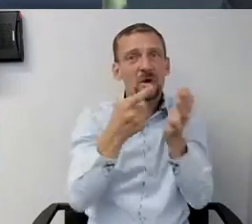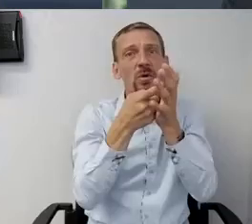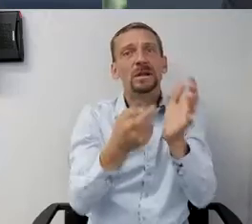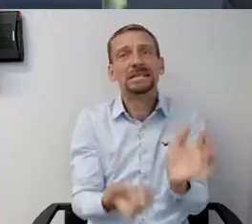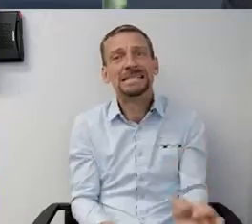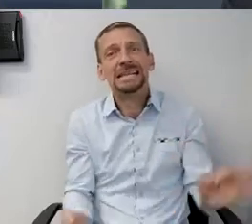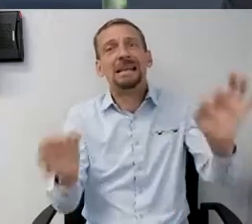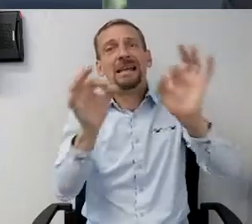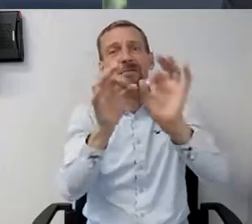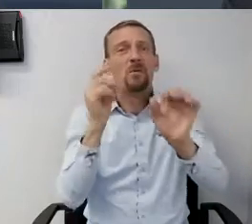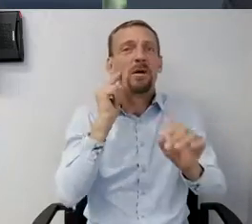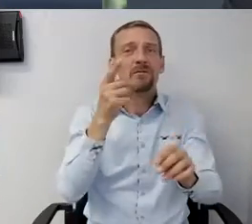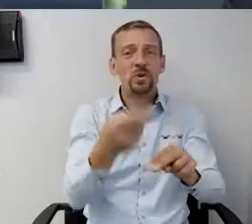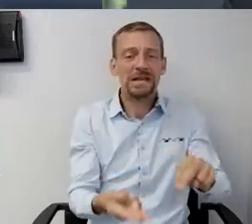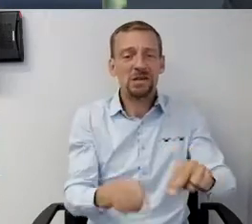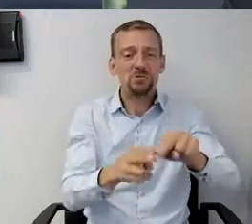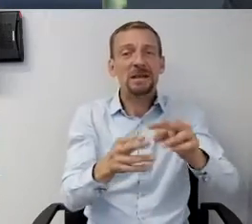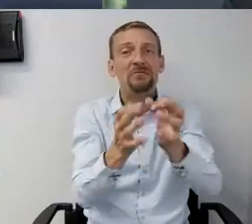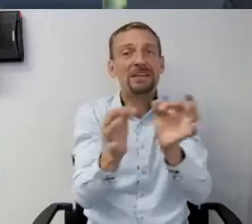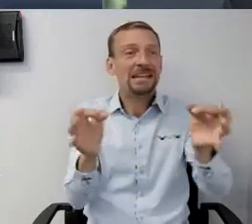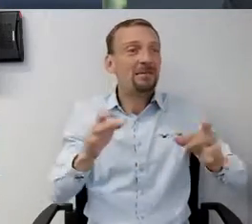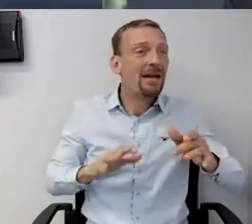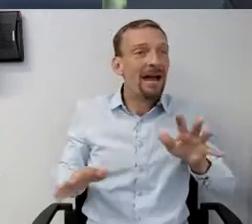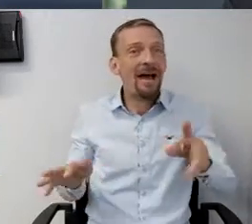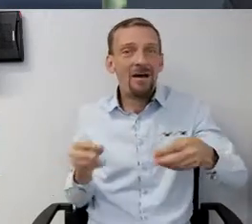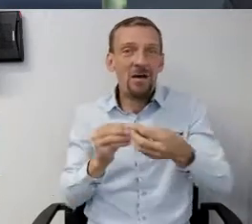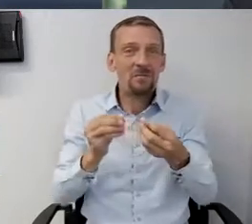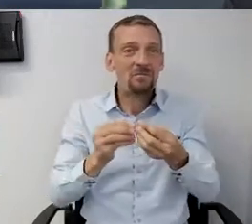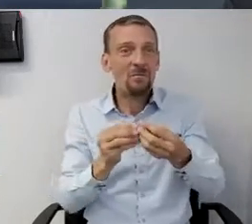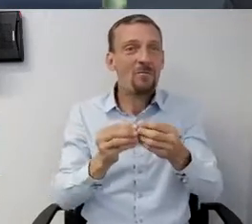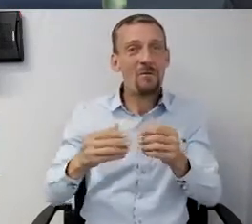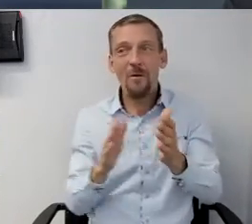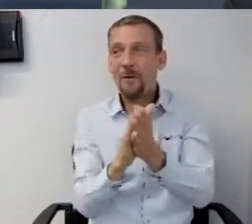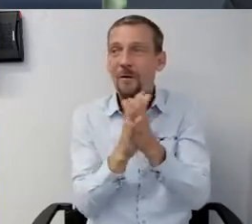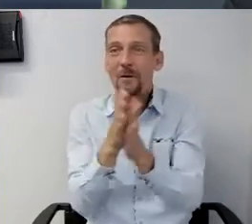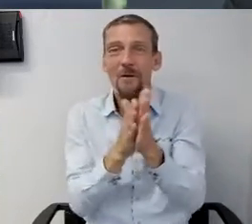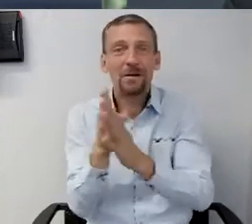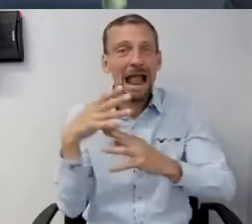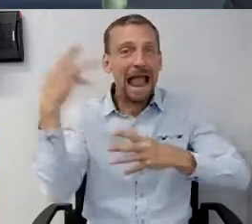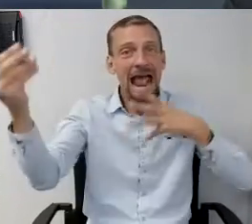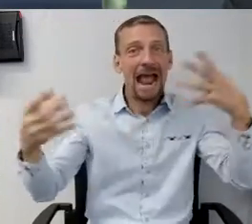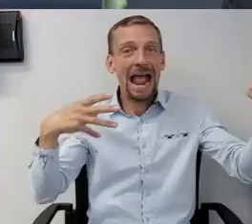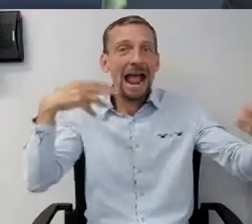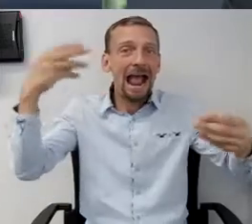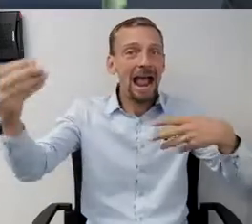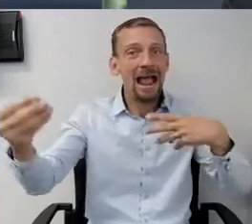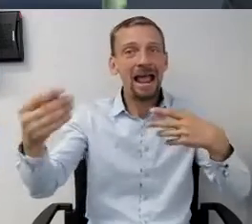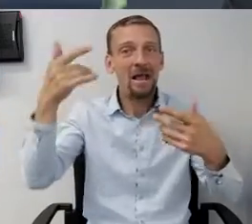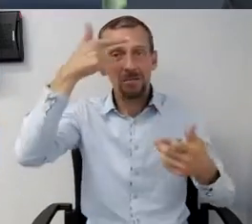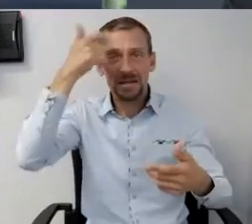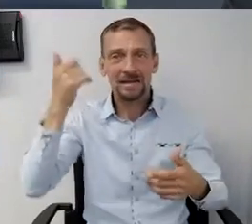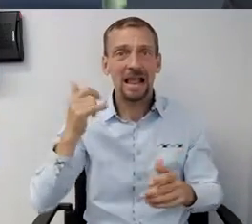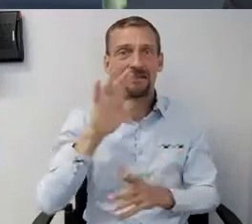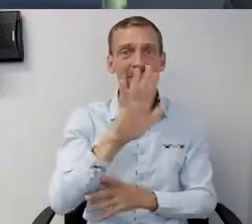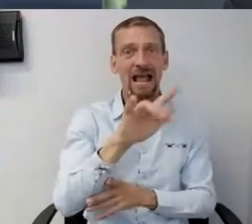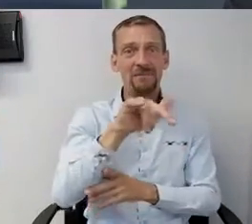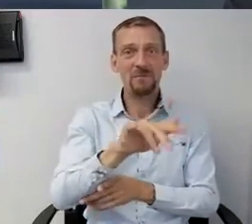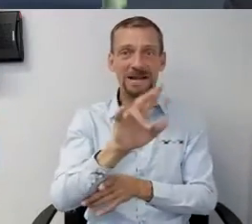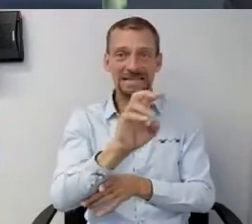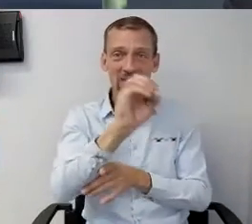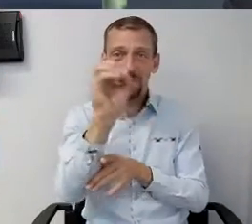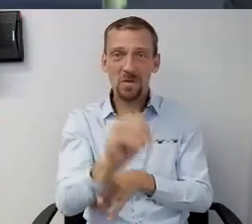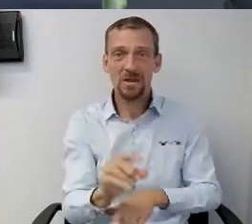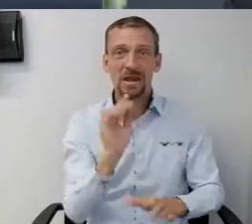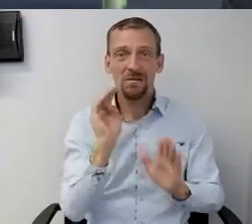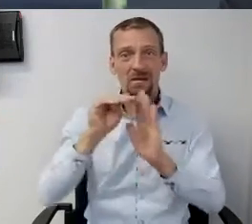that I think a lot of folks were feeling when our positivity rate was steadily declining and had gone down to 5.7 percent.